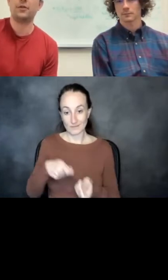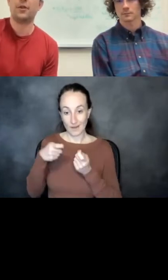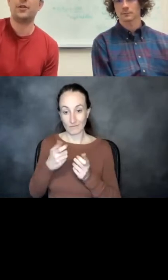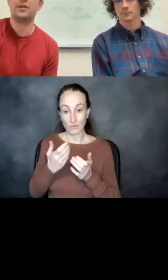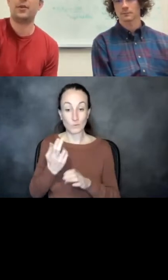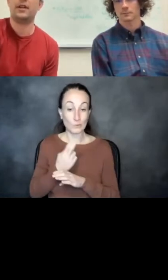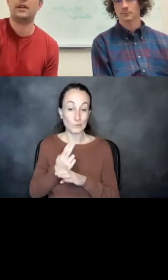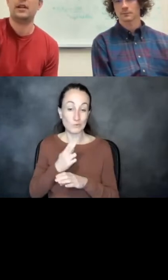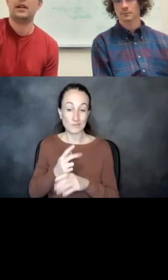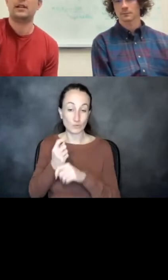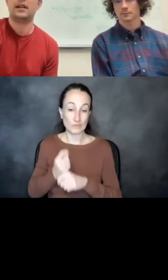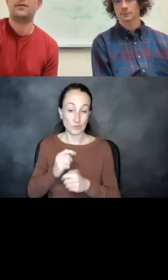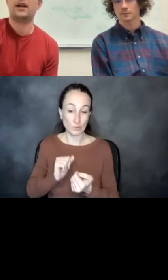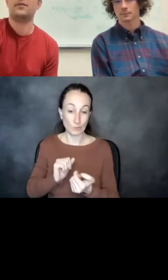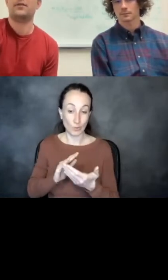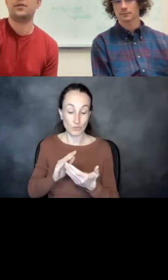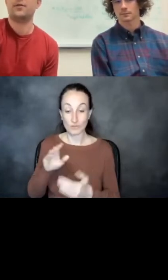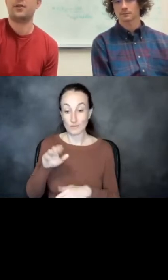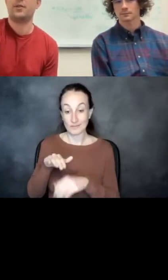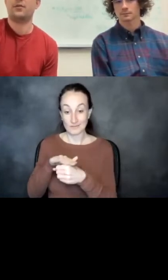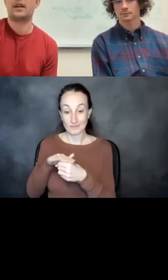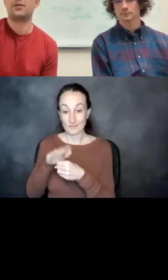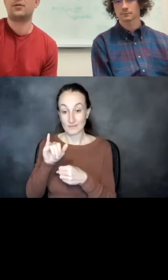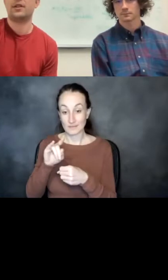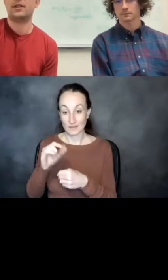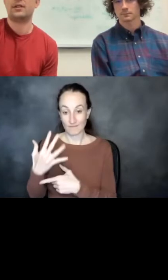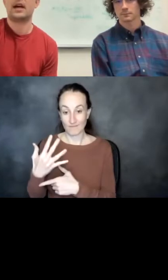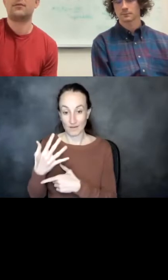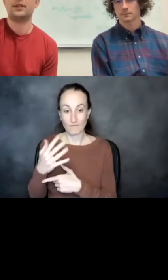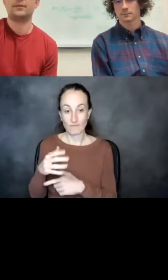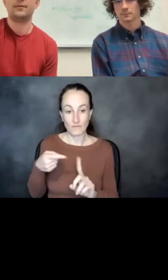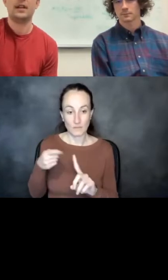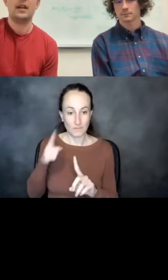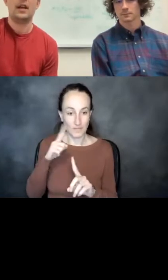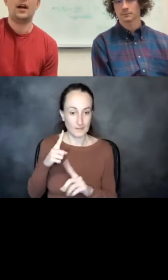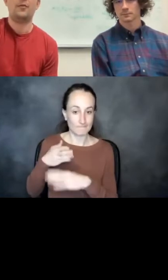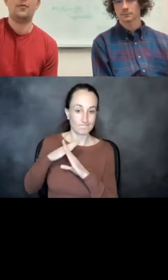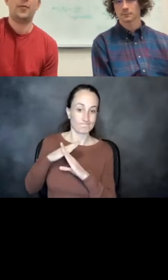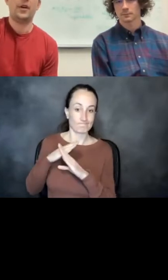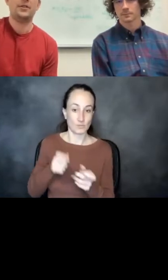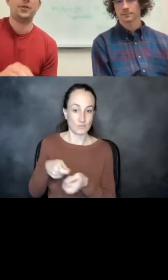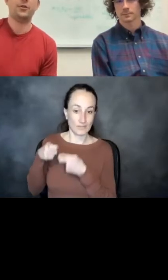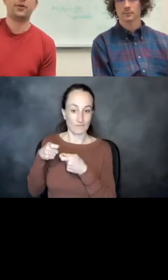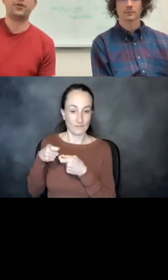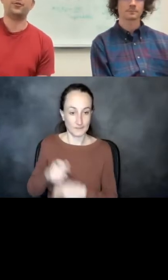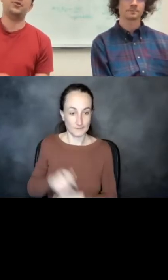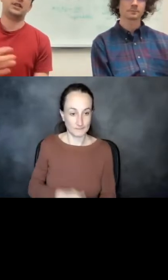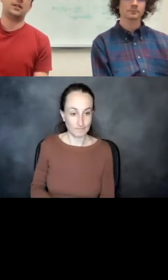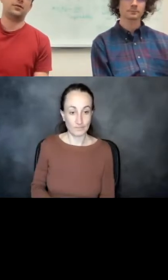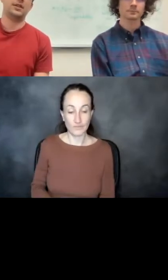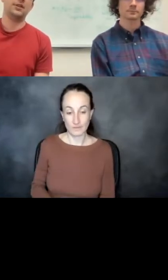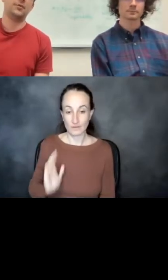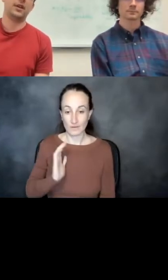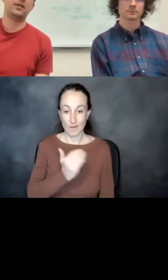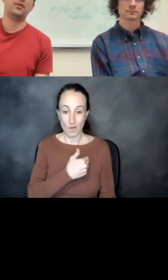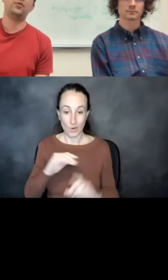traditional approaches, but site five so far has been recalcitrant to scaffolding. But you and our group using this